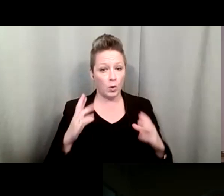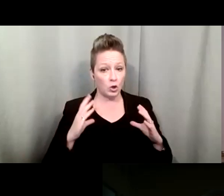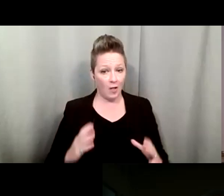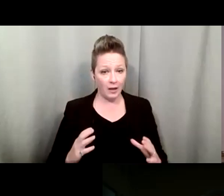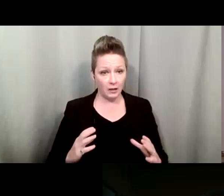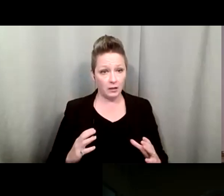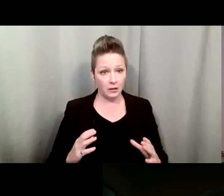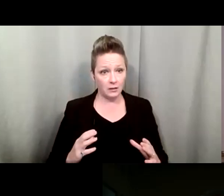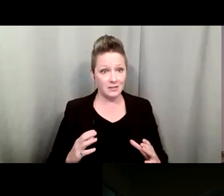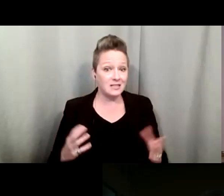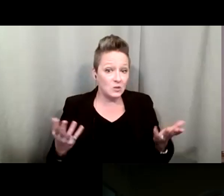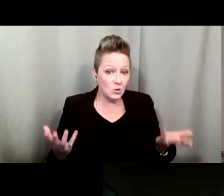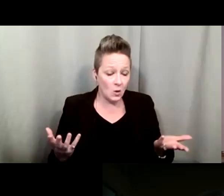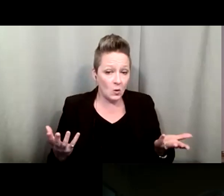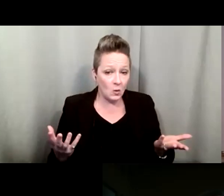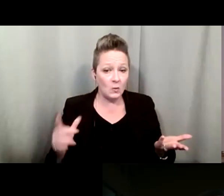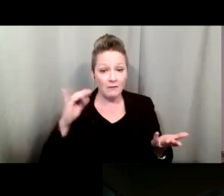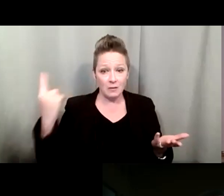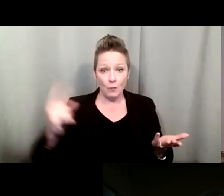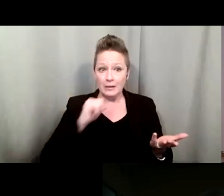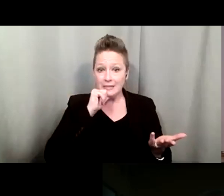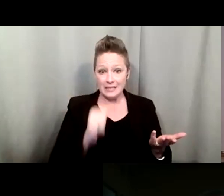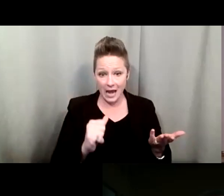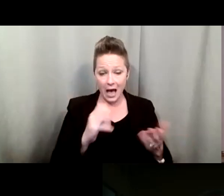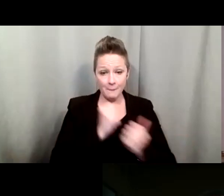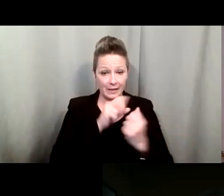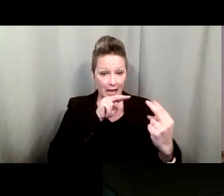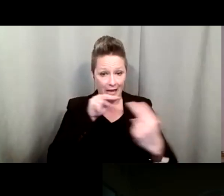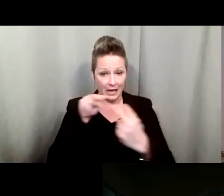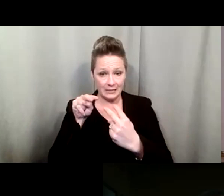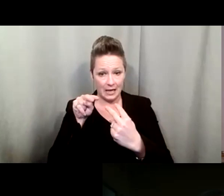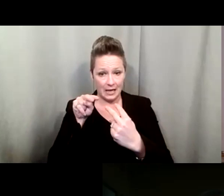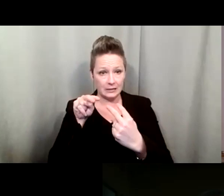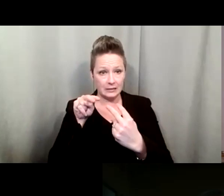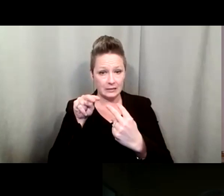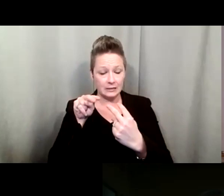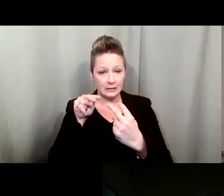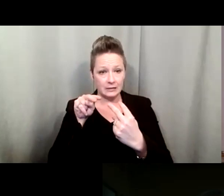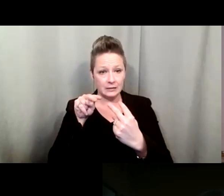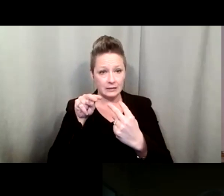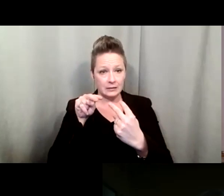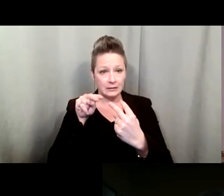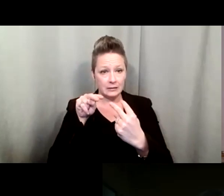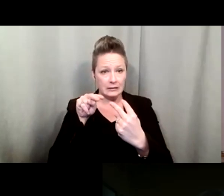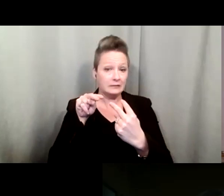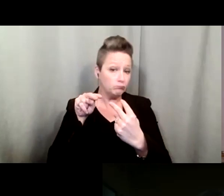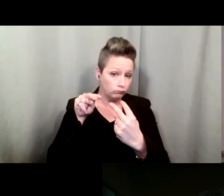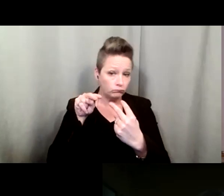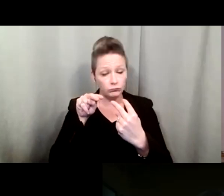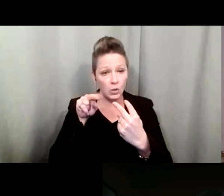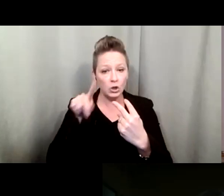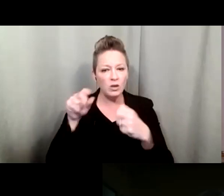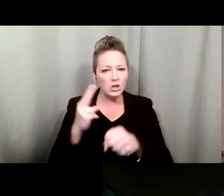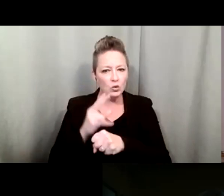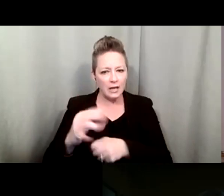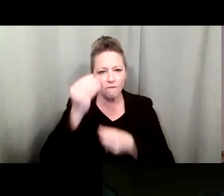And so if somebody is not making eye contact, I think, you know, you can, you can use